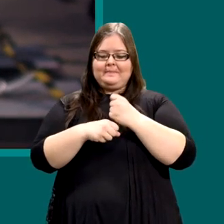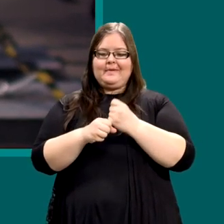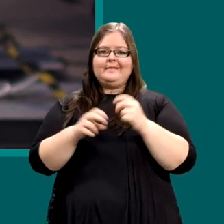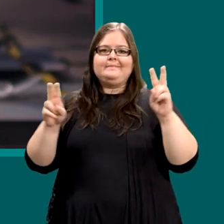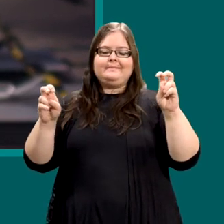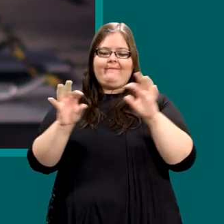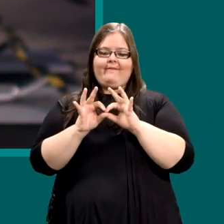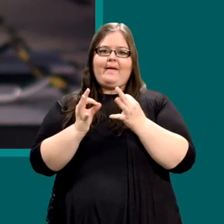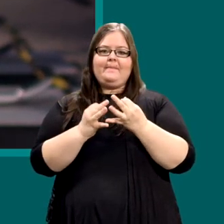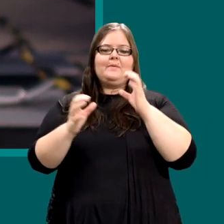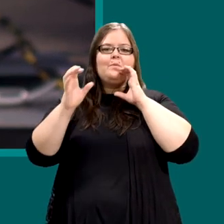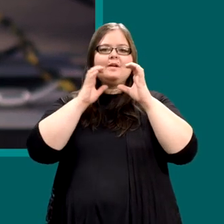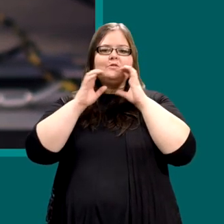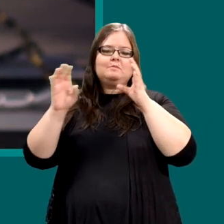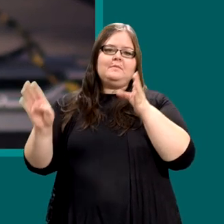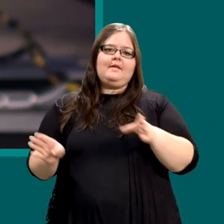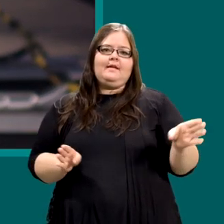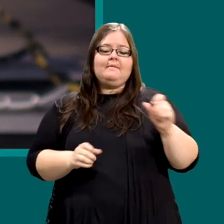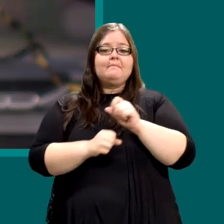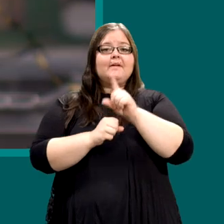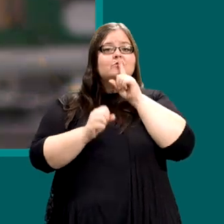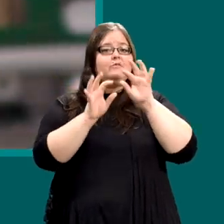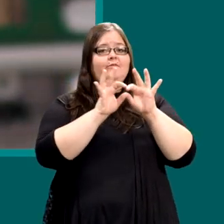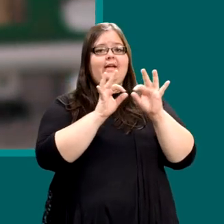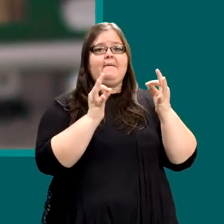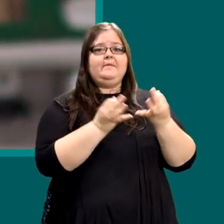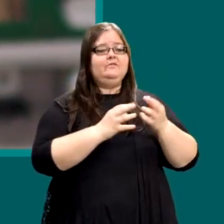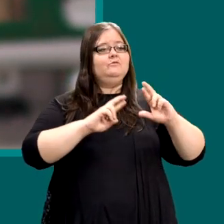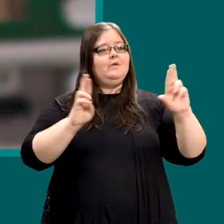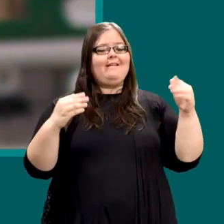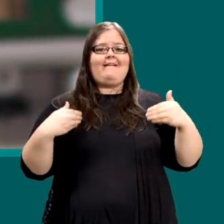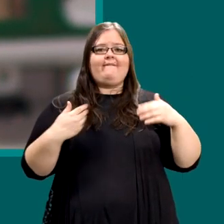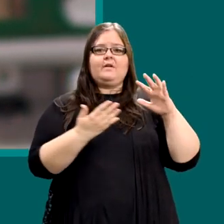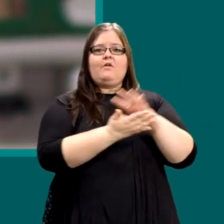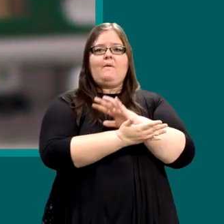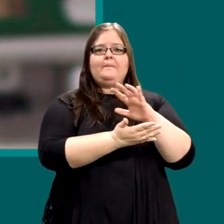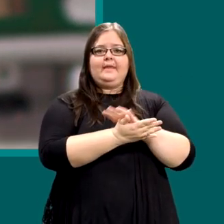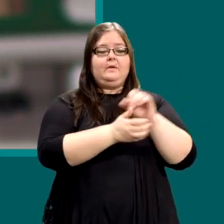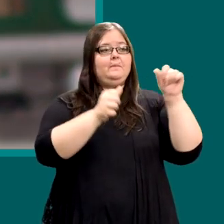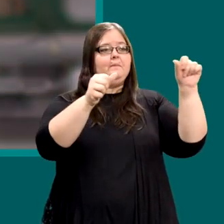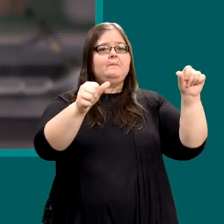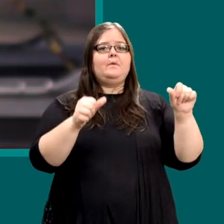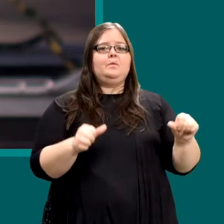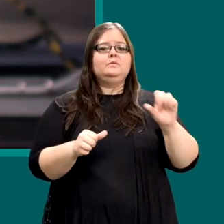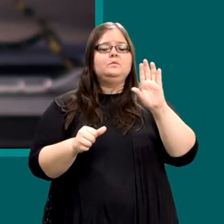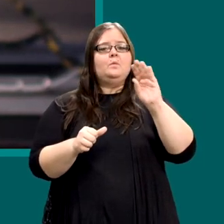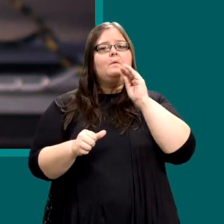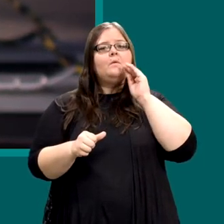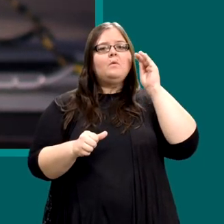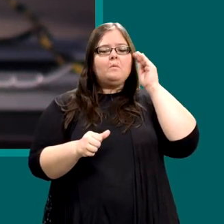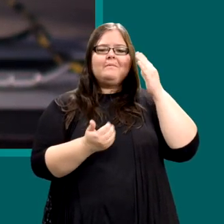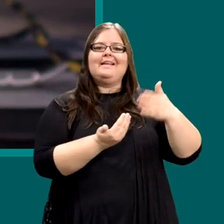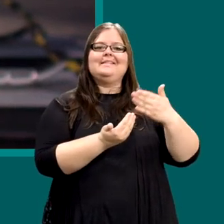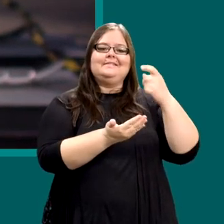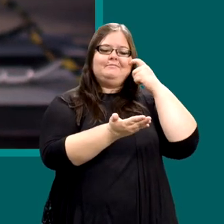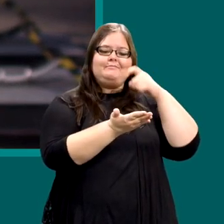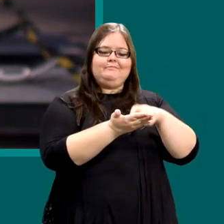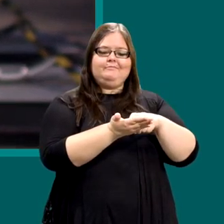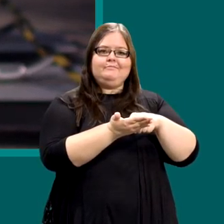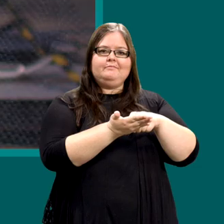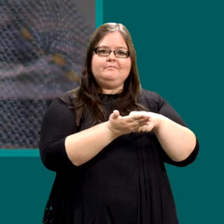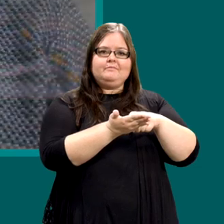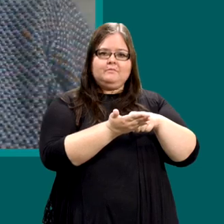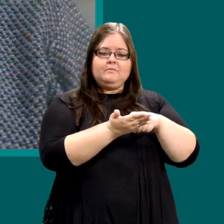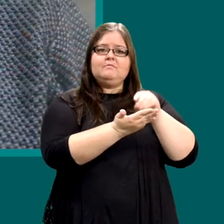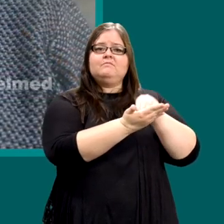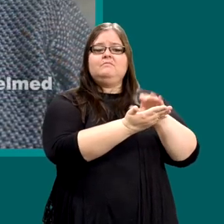is to create a family communications plan. Make sure family members have a copy of that plan. Post the plan in a common area